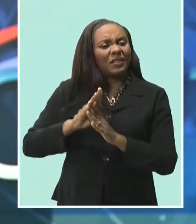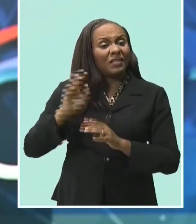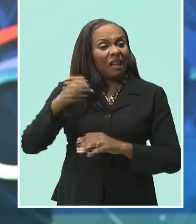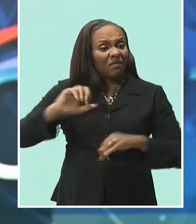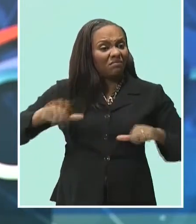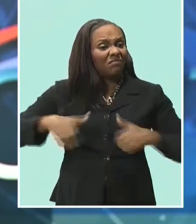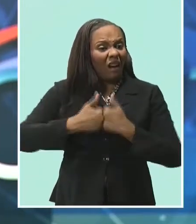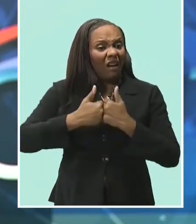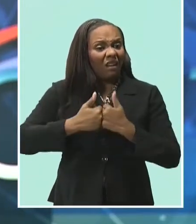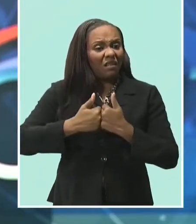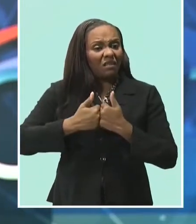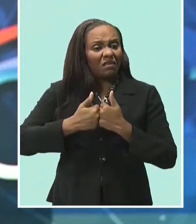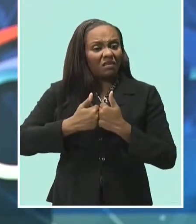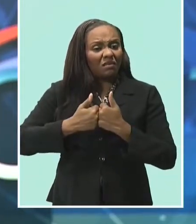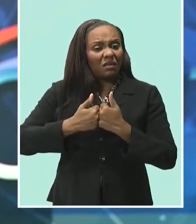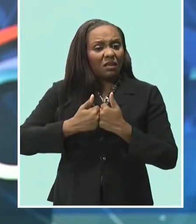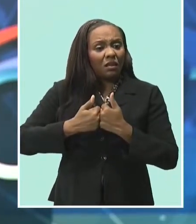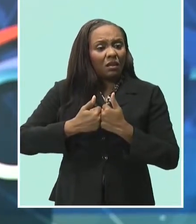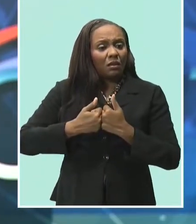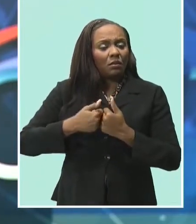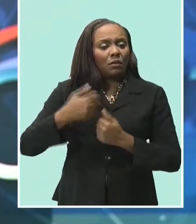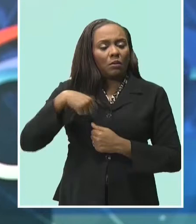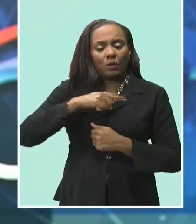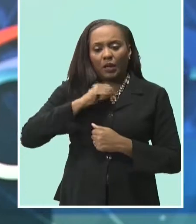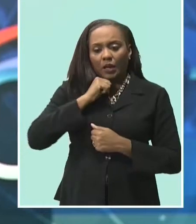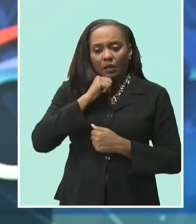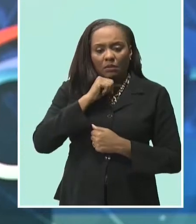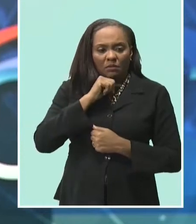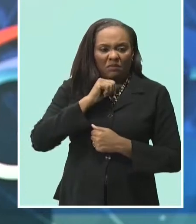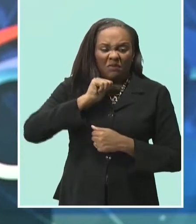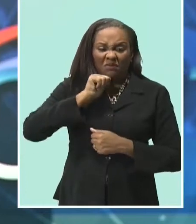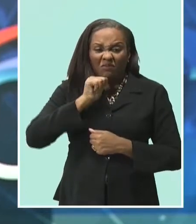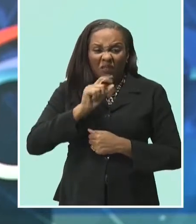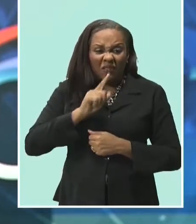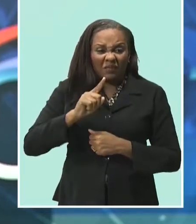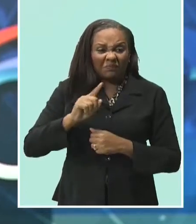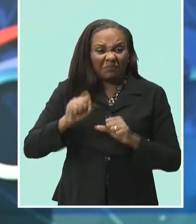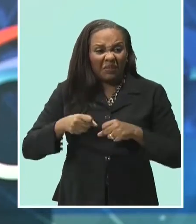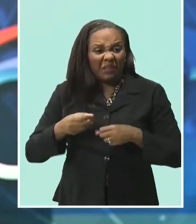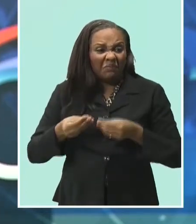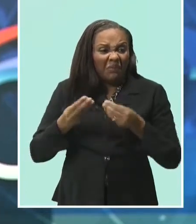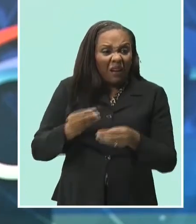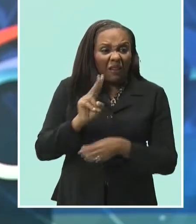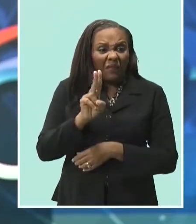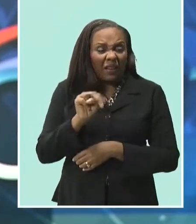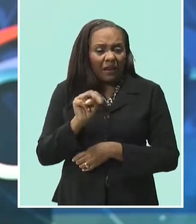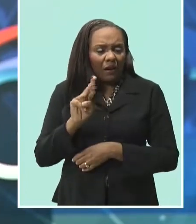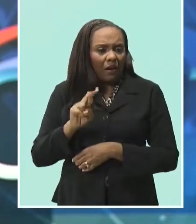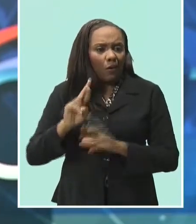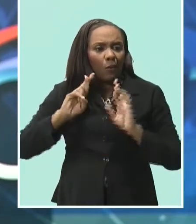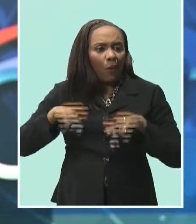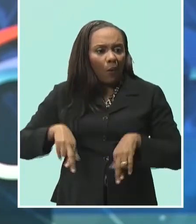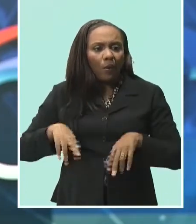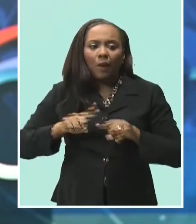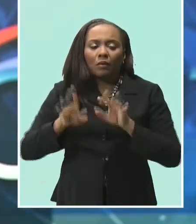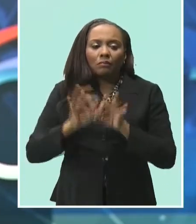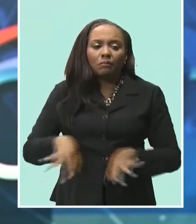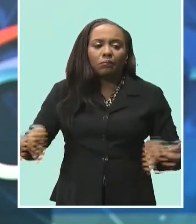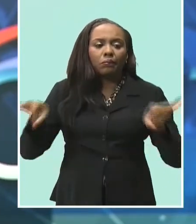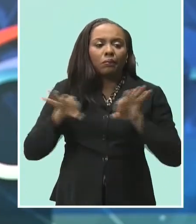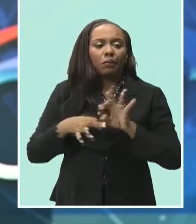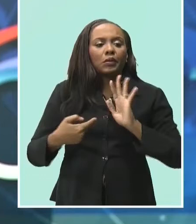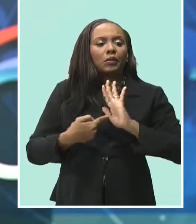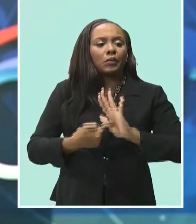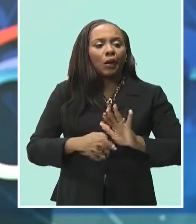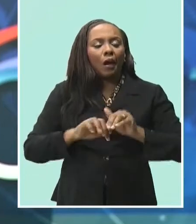contemplating the submission of a VNR in the current circumstances, the occasion presented a key opportunity to highlight the effects of the